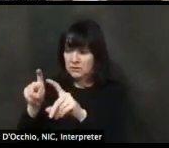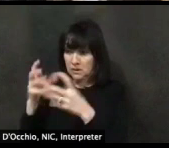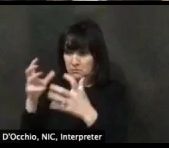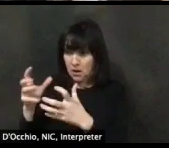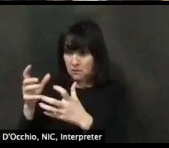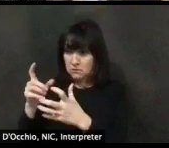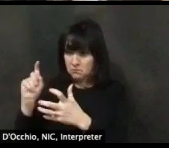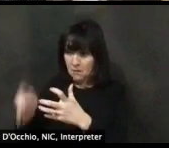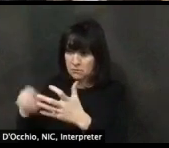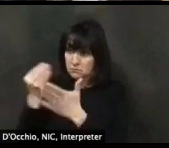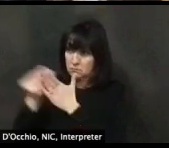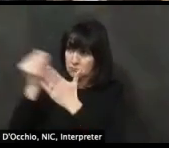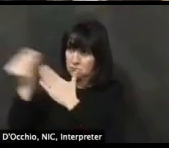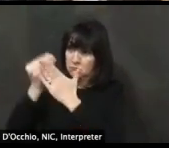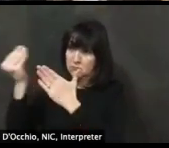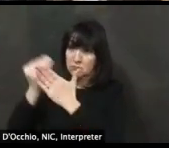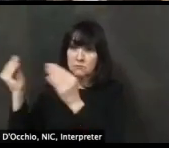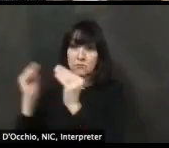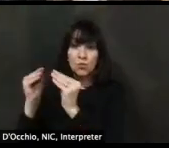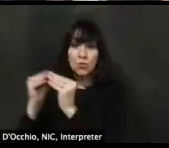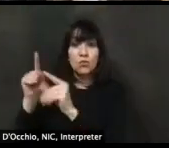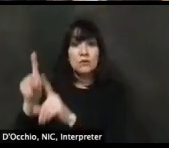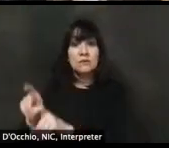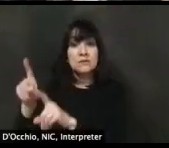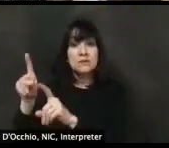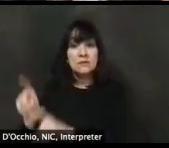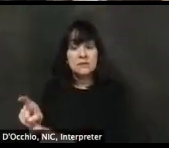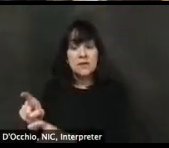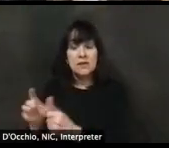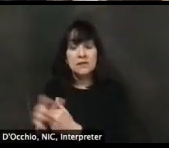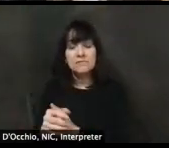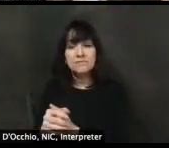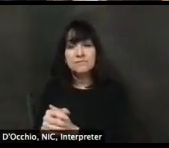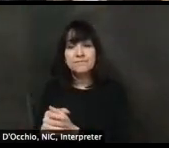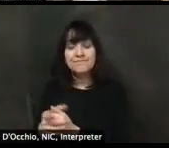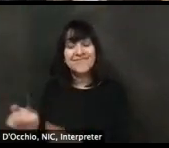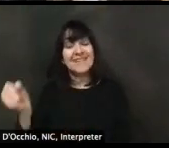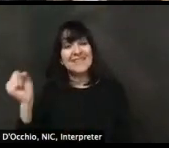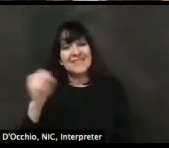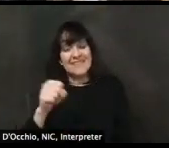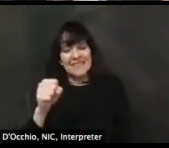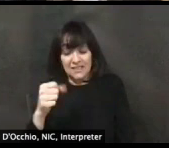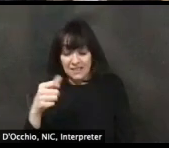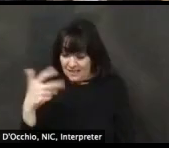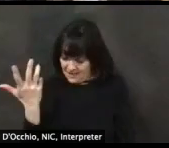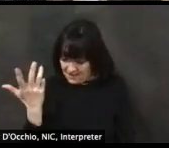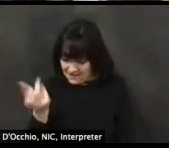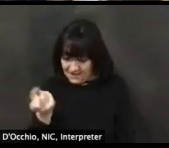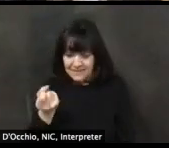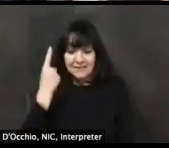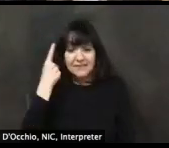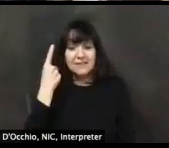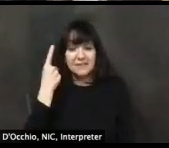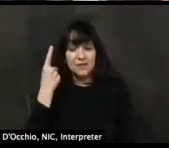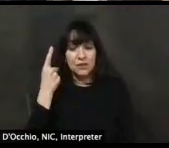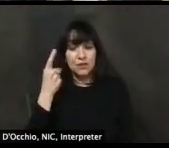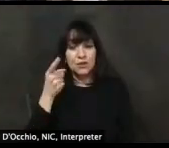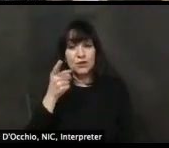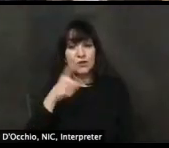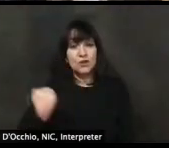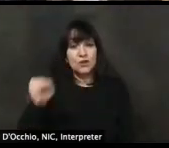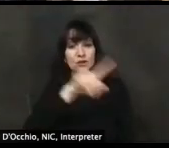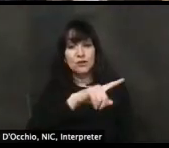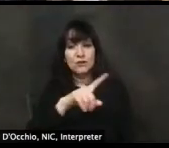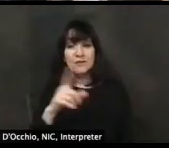Um, and, and I think it's important to really mention that, um, we are evolving and what you're hearing from me now